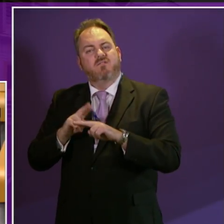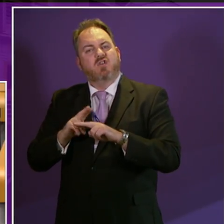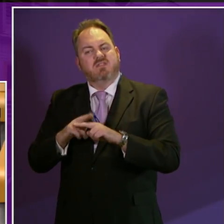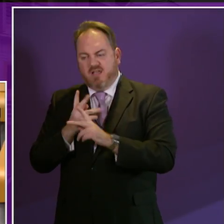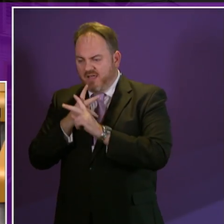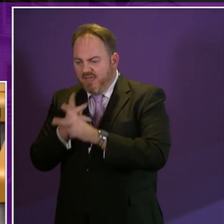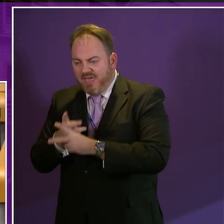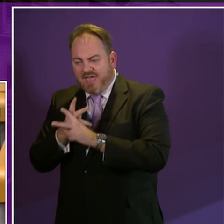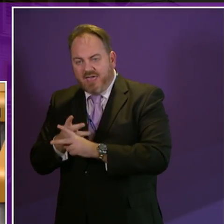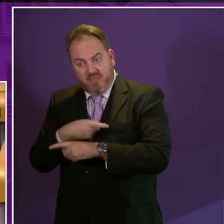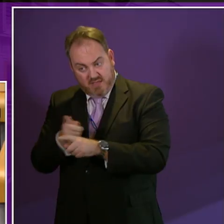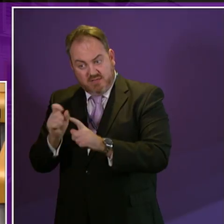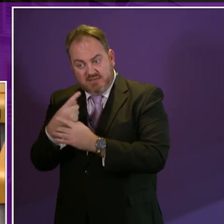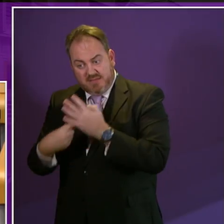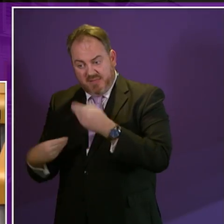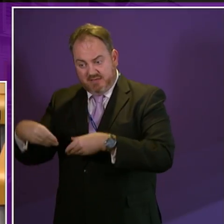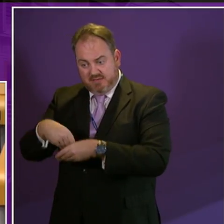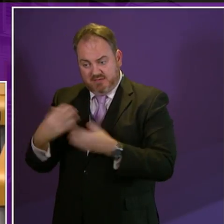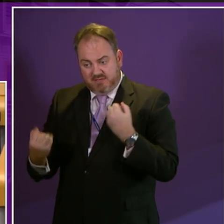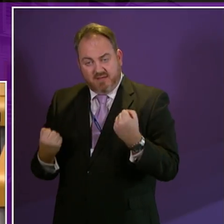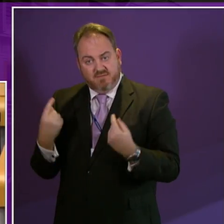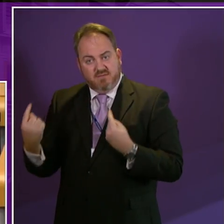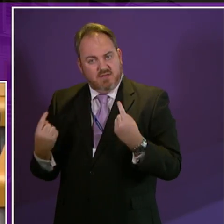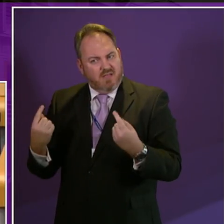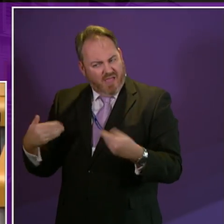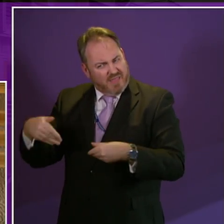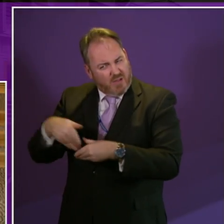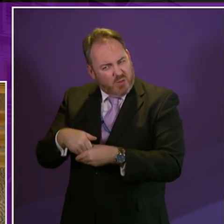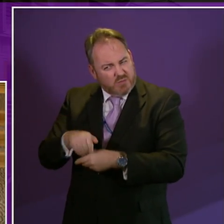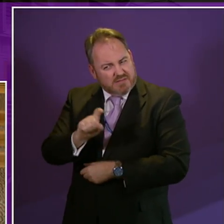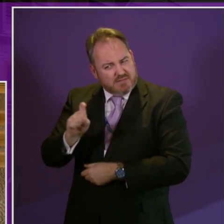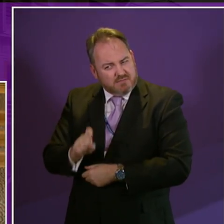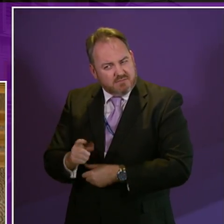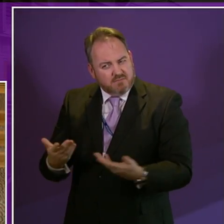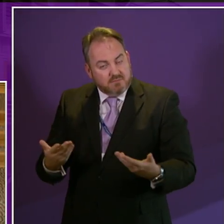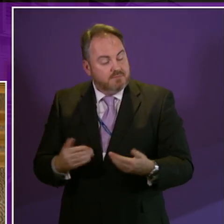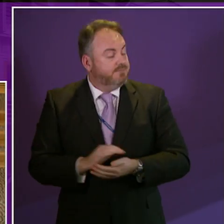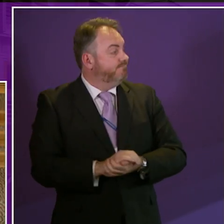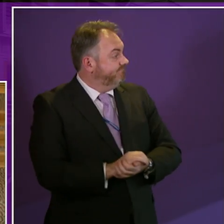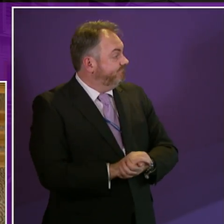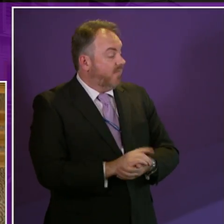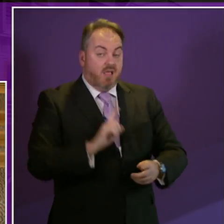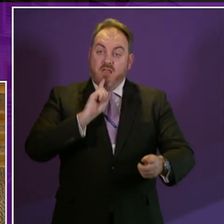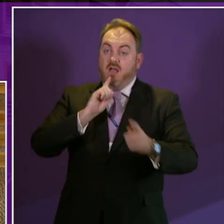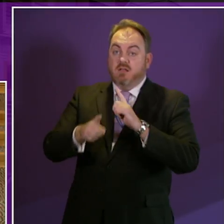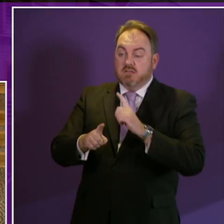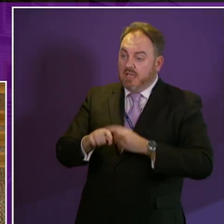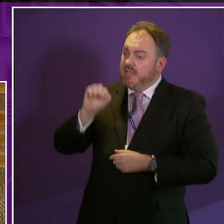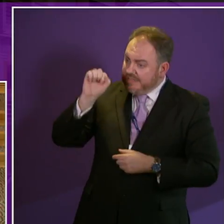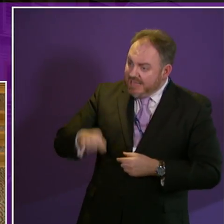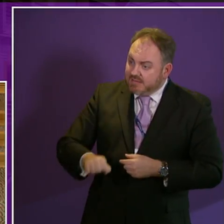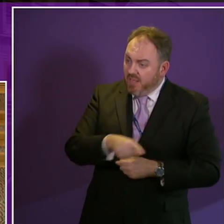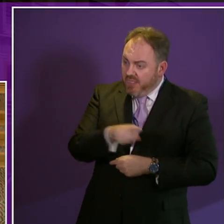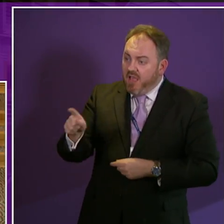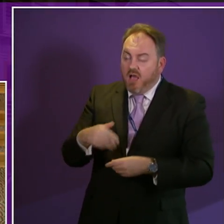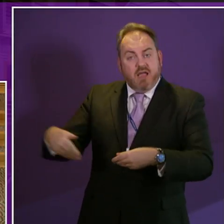that these people will be included in this new strategy or framework? Jean Freeman. Freeman. Jean Yes, can. The strategy itself will